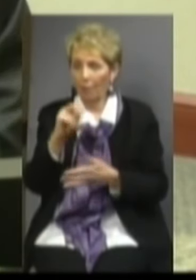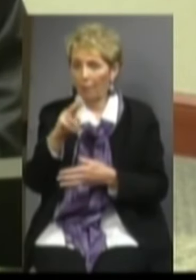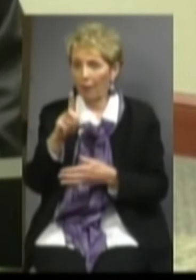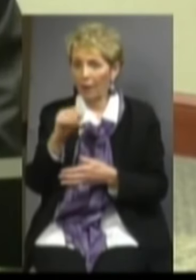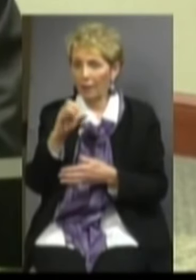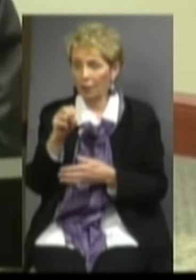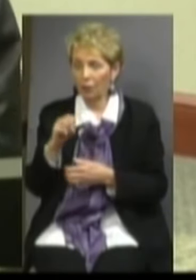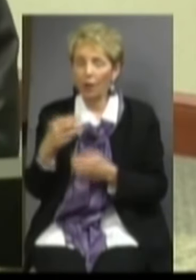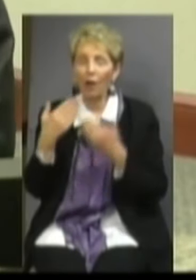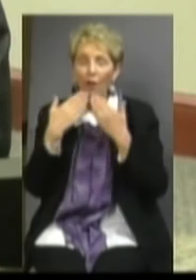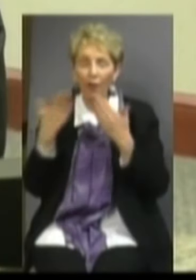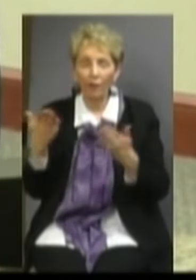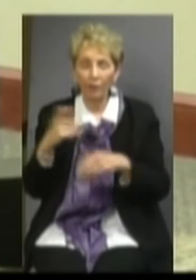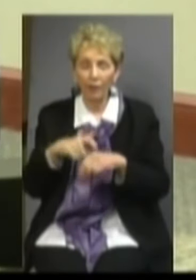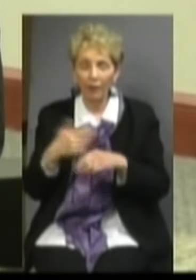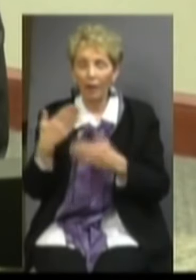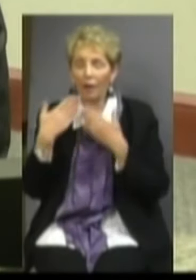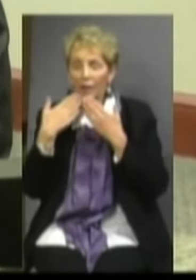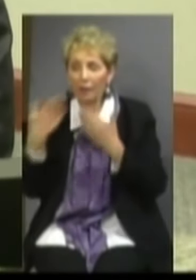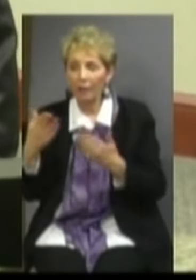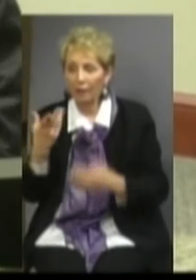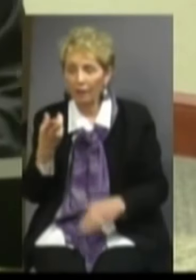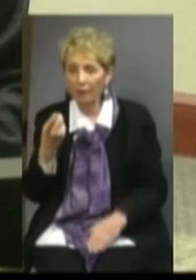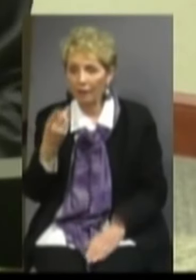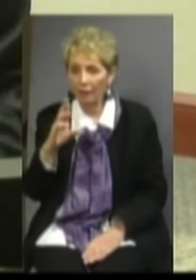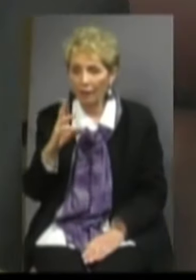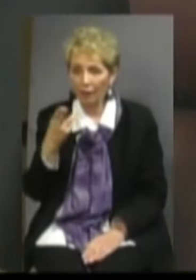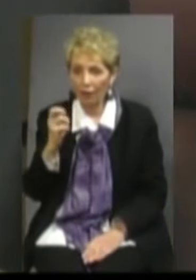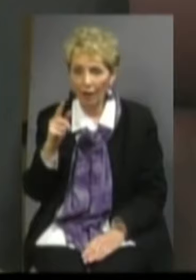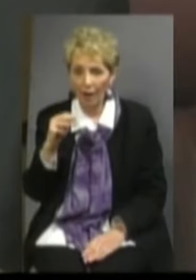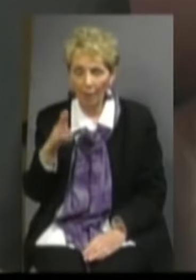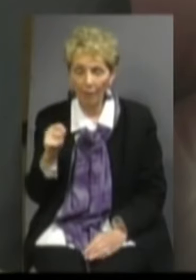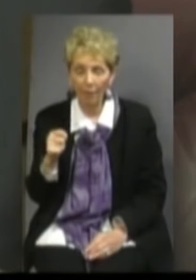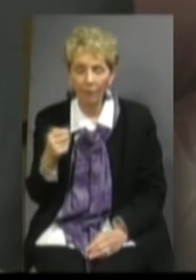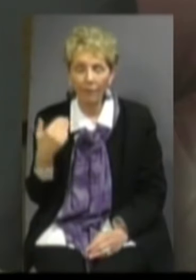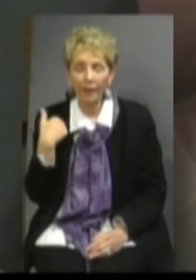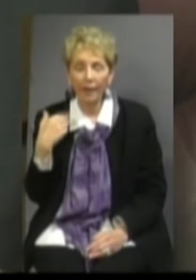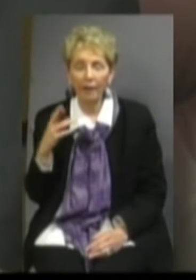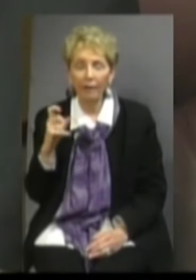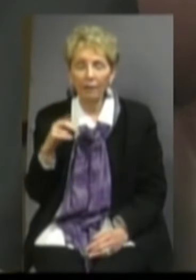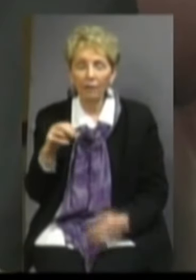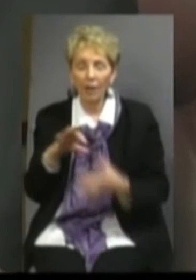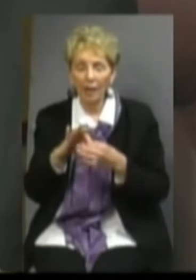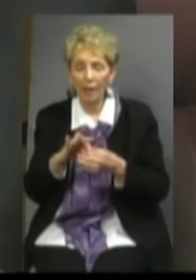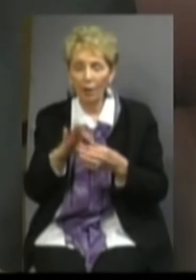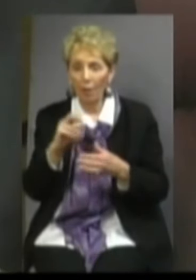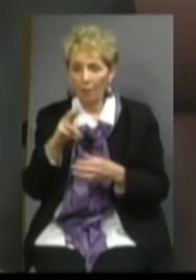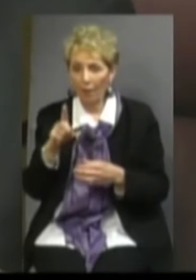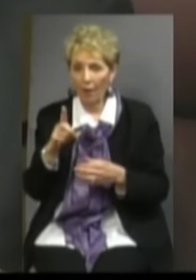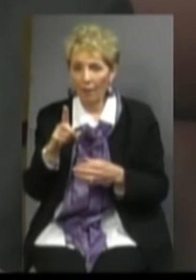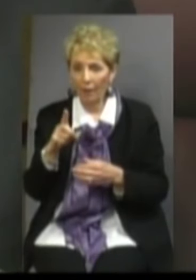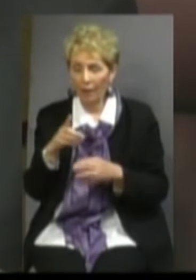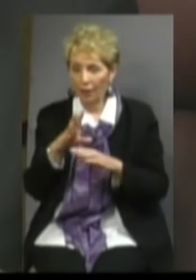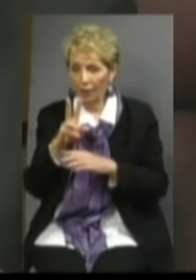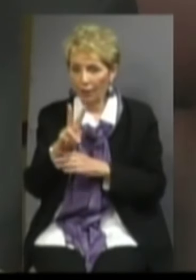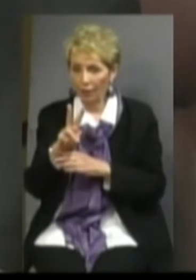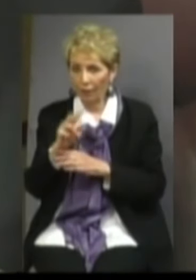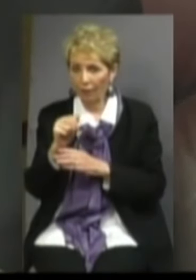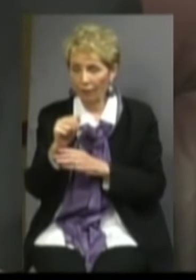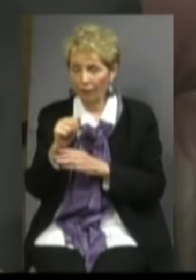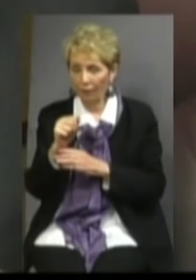your time. Thank you, Dr. Helmut. He is correct. We do have a resolution supporting the Connect North Carolina Bond Act of 2015.